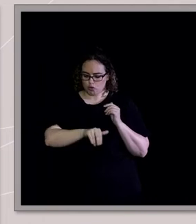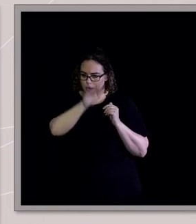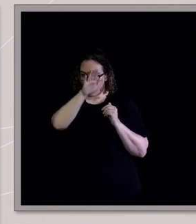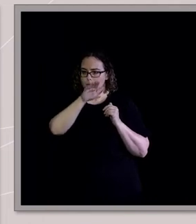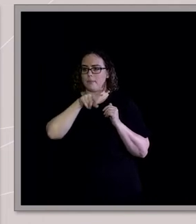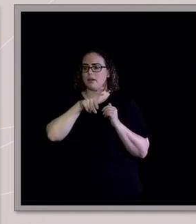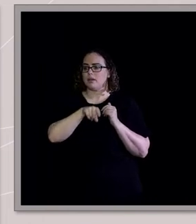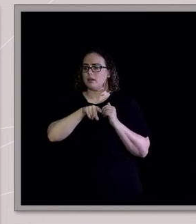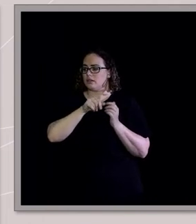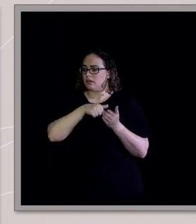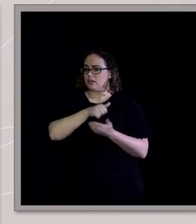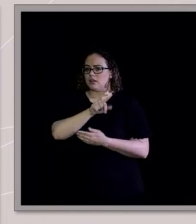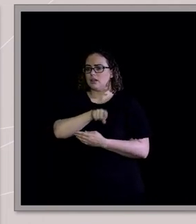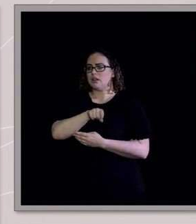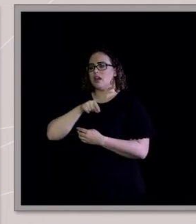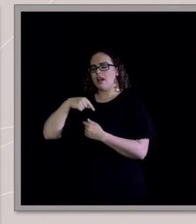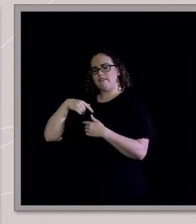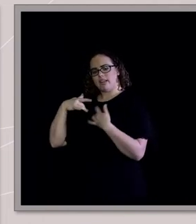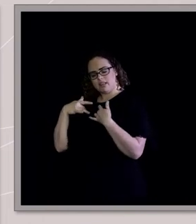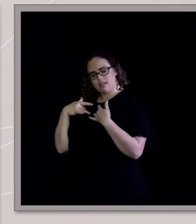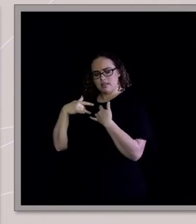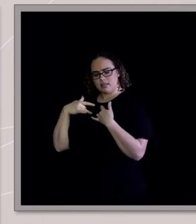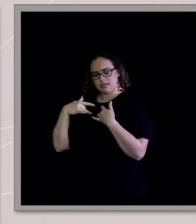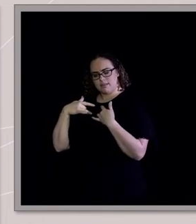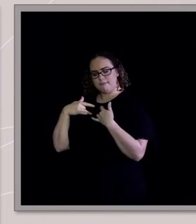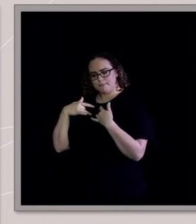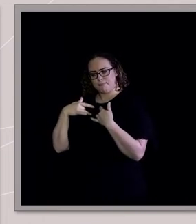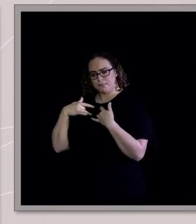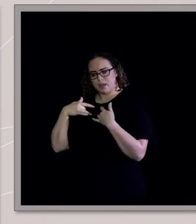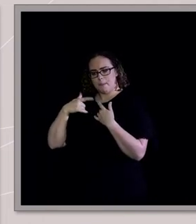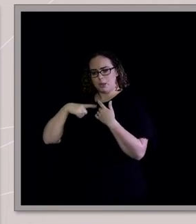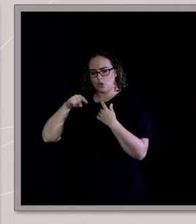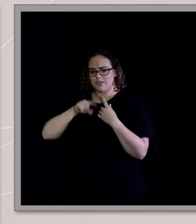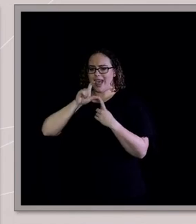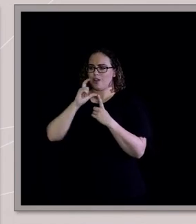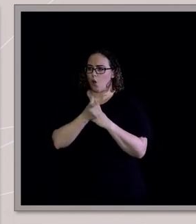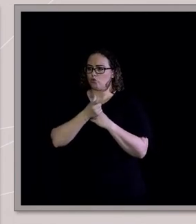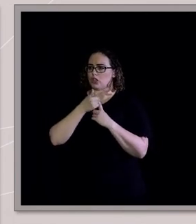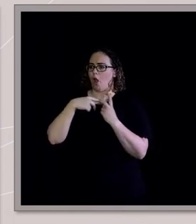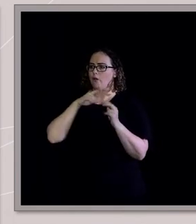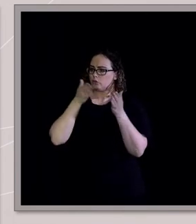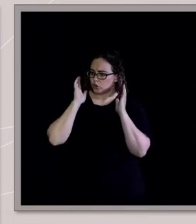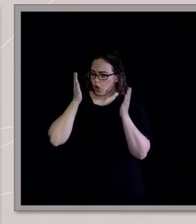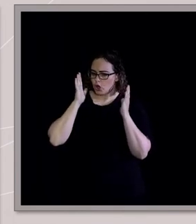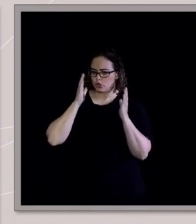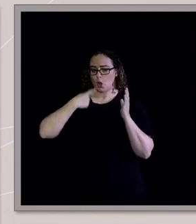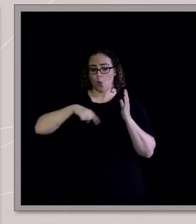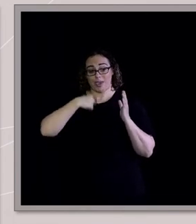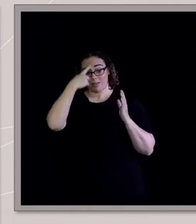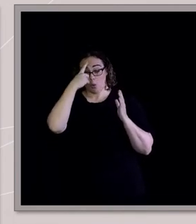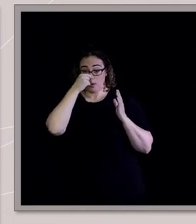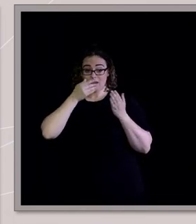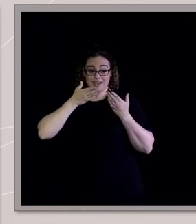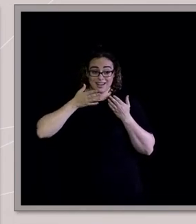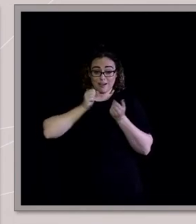together. But because of the culture of this environment, none of us felt like we had the freedom to open up and talk to each other about